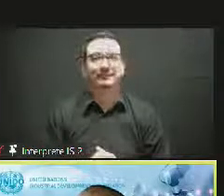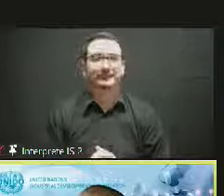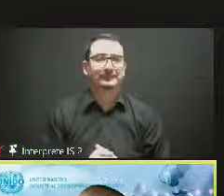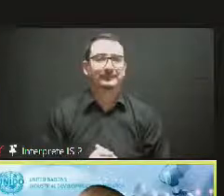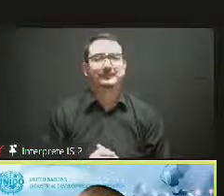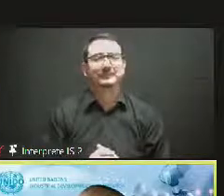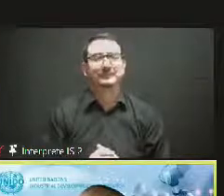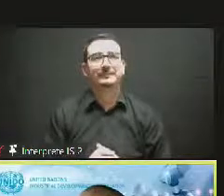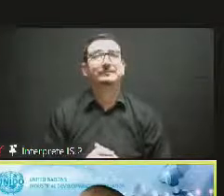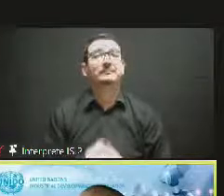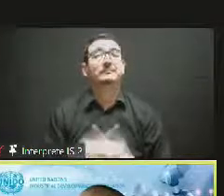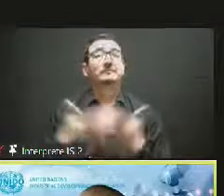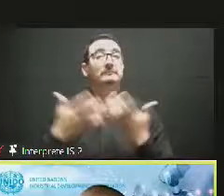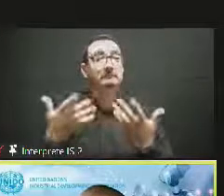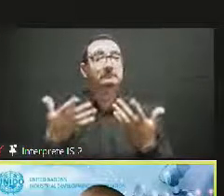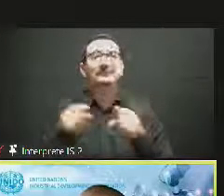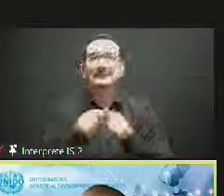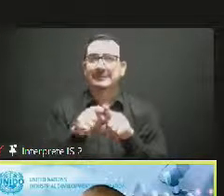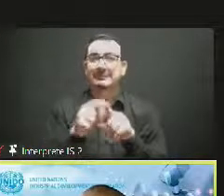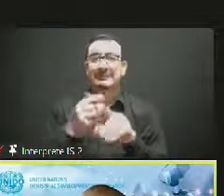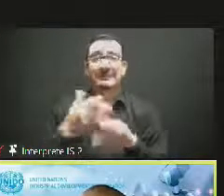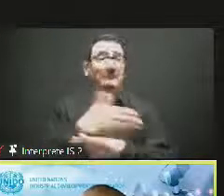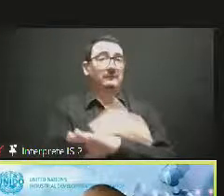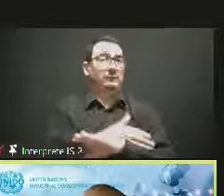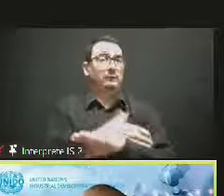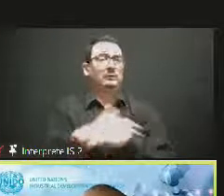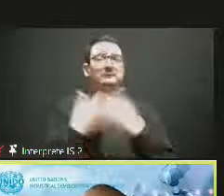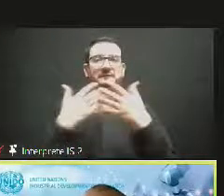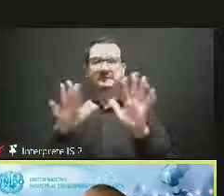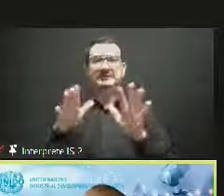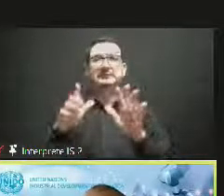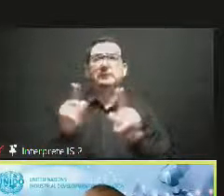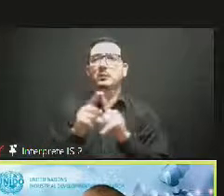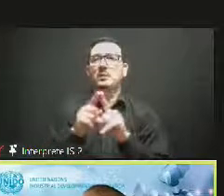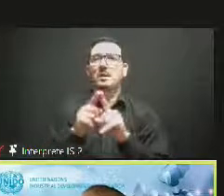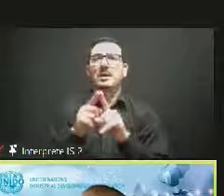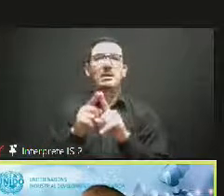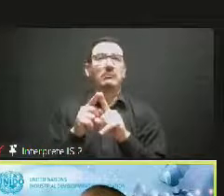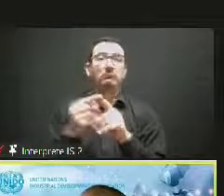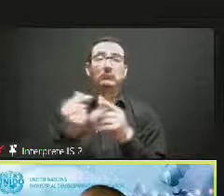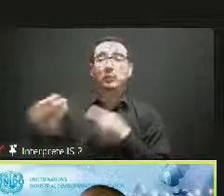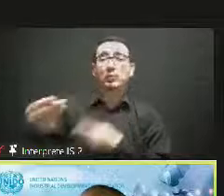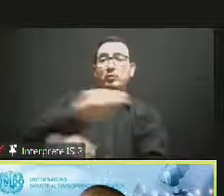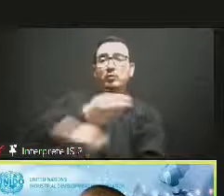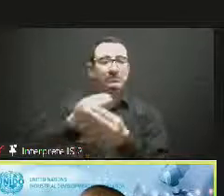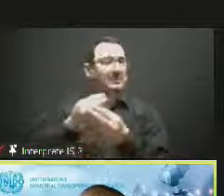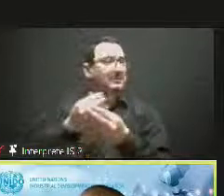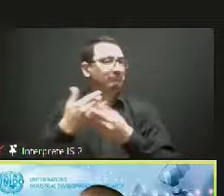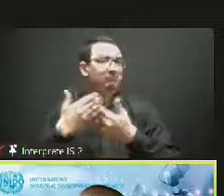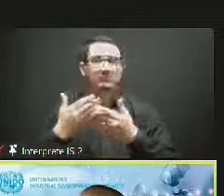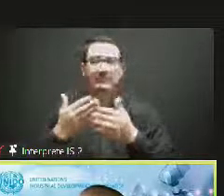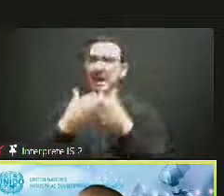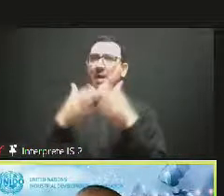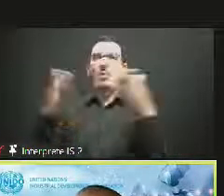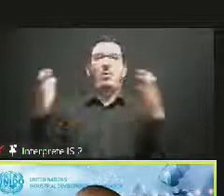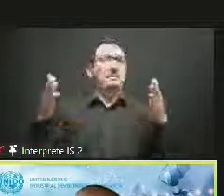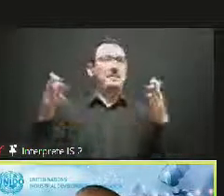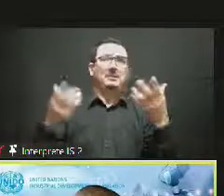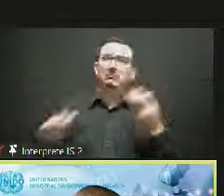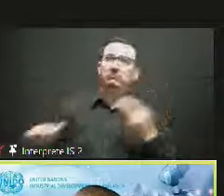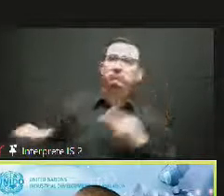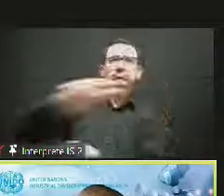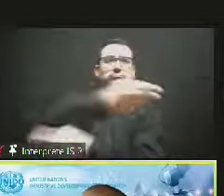is one of the greatest opportunities that we have to advance the inclusive and sustainable